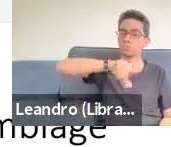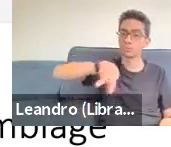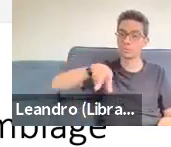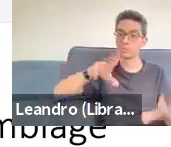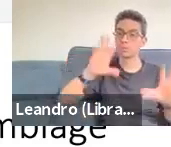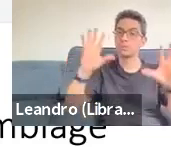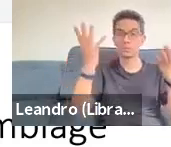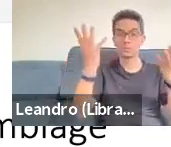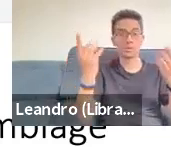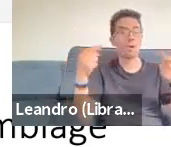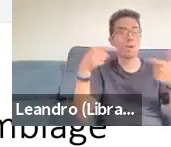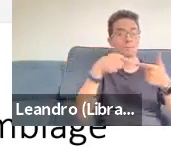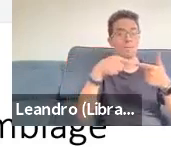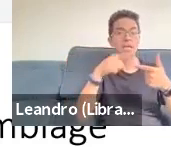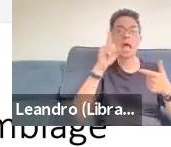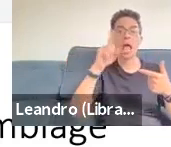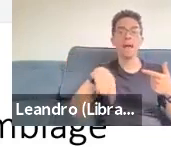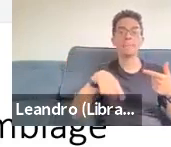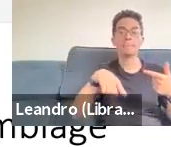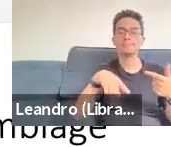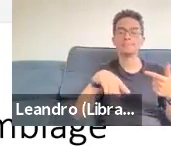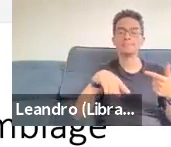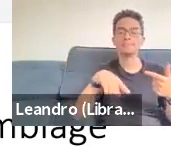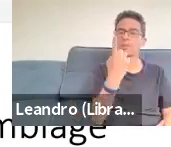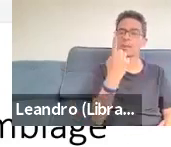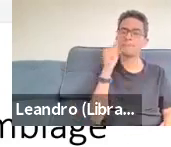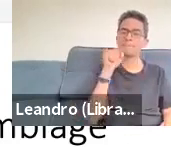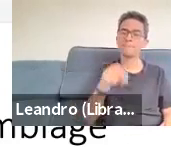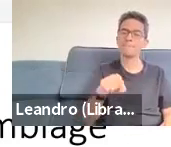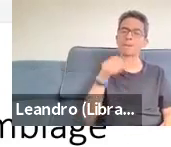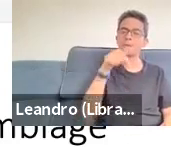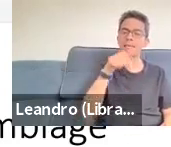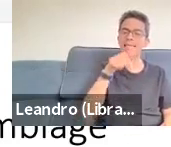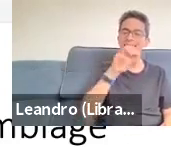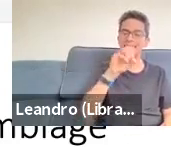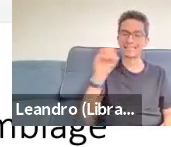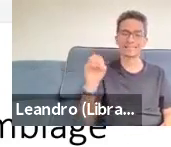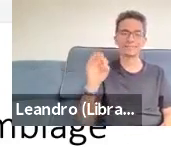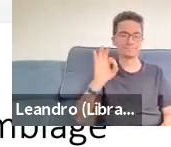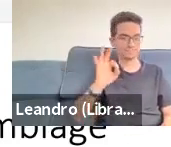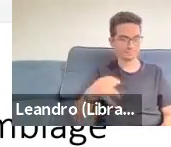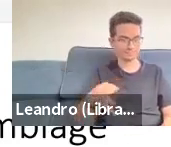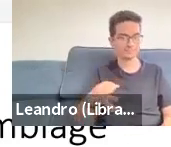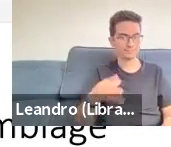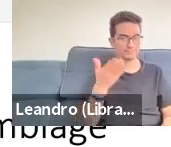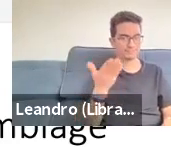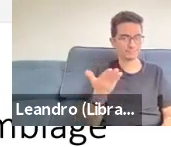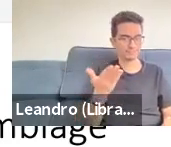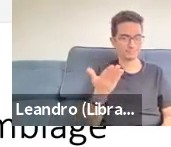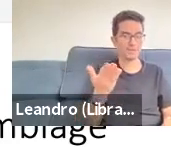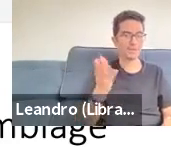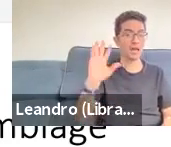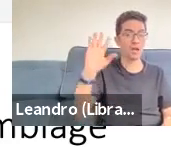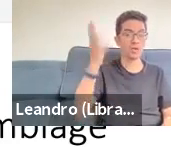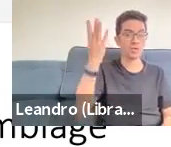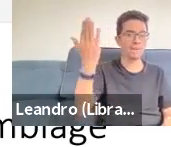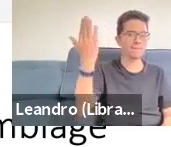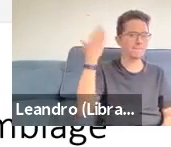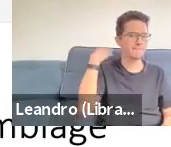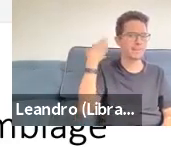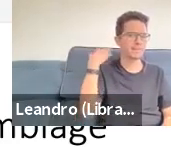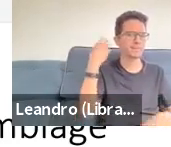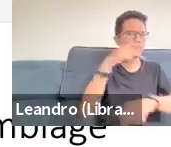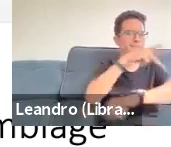explosion of the sort of home natural history pedagogies and books to support them